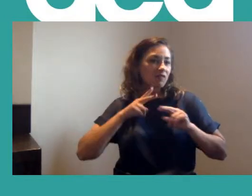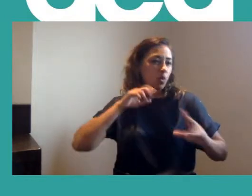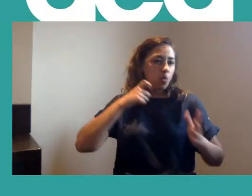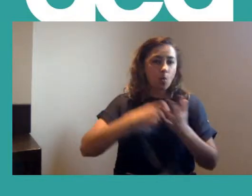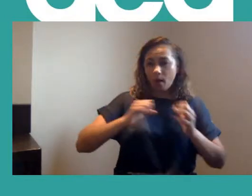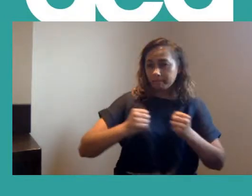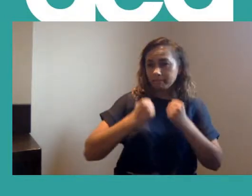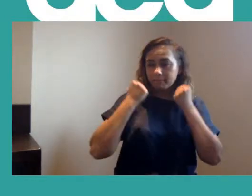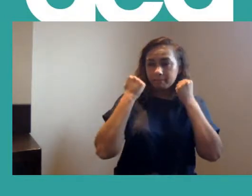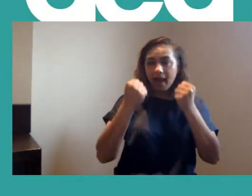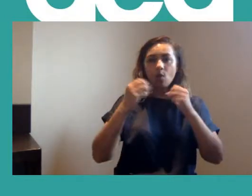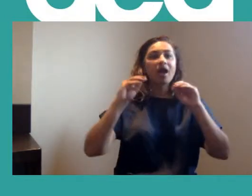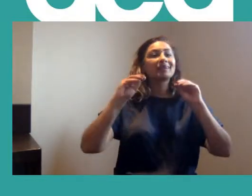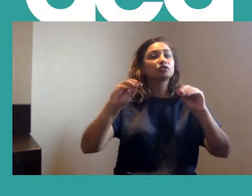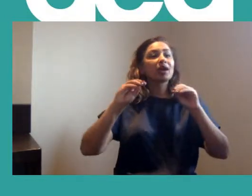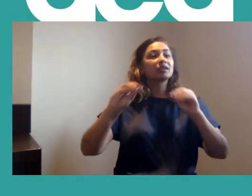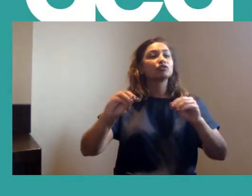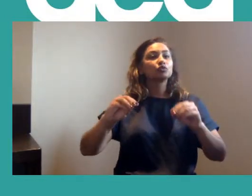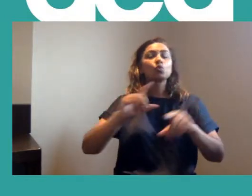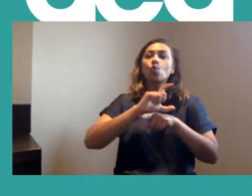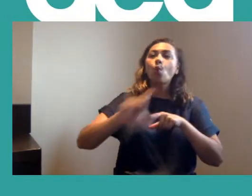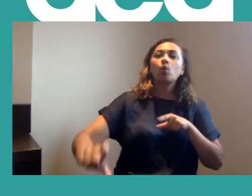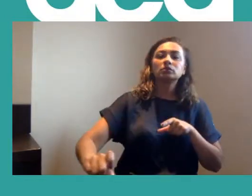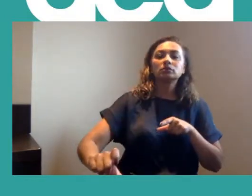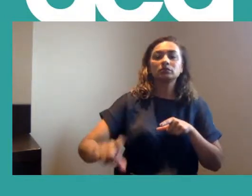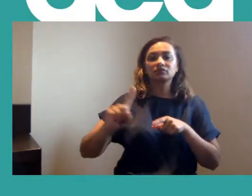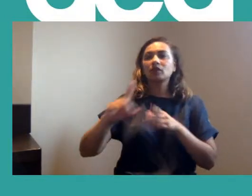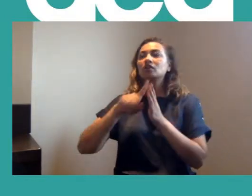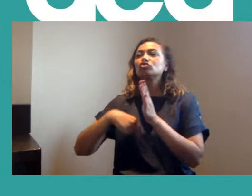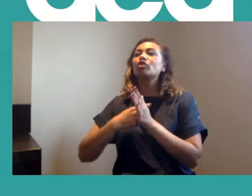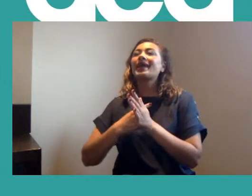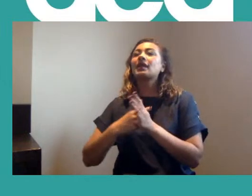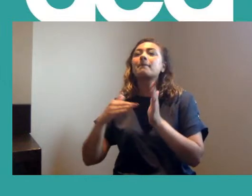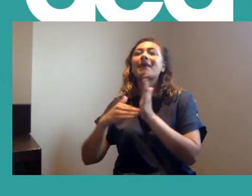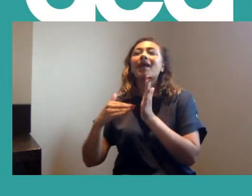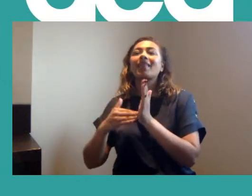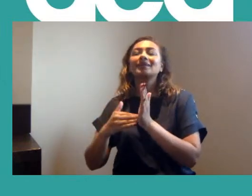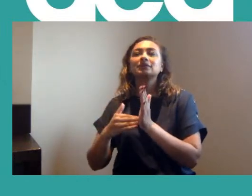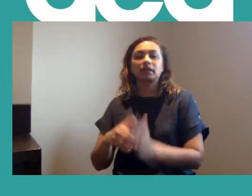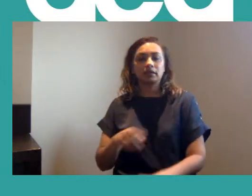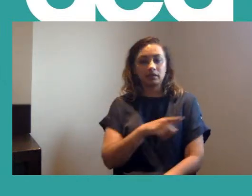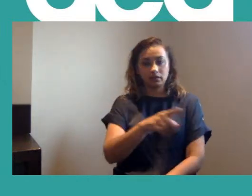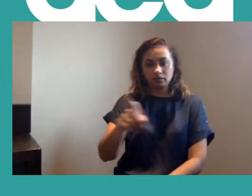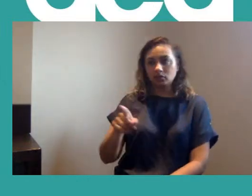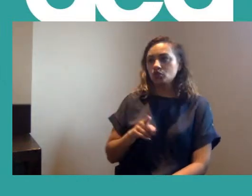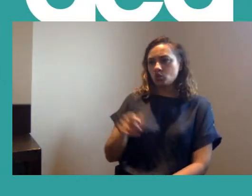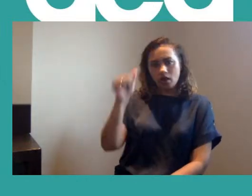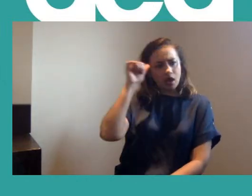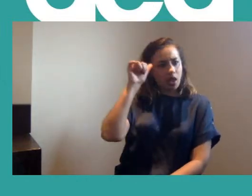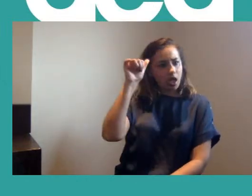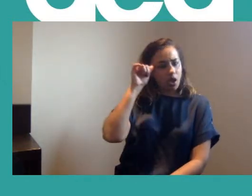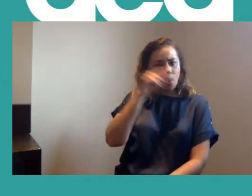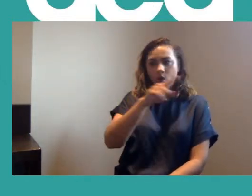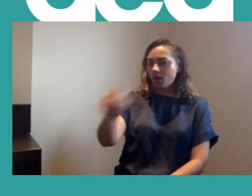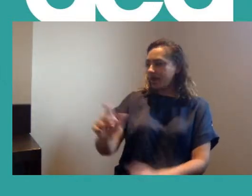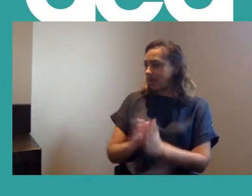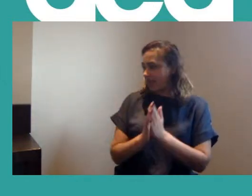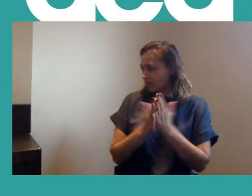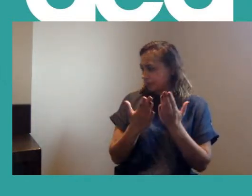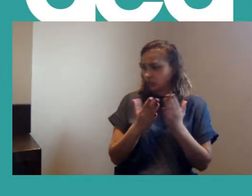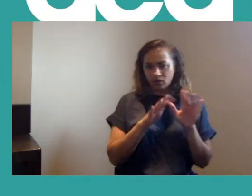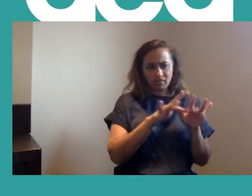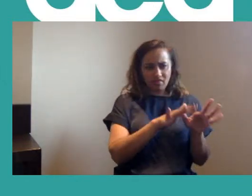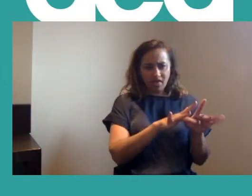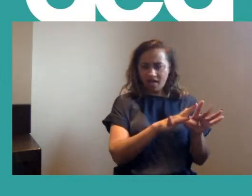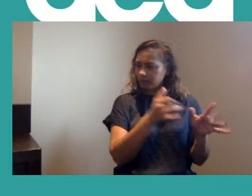educational course by Jay McAlevey, who some of you may even be aware of, you may have her books on your bookshelf.